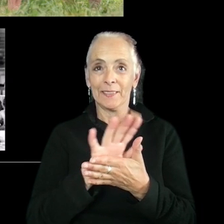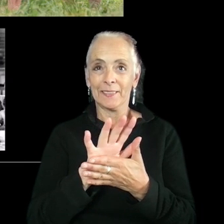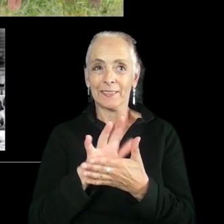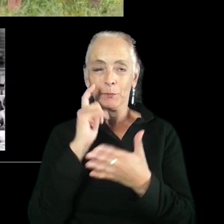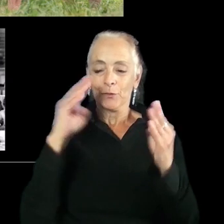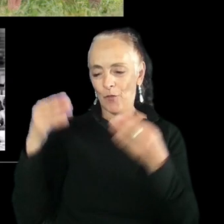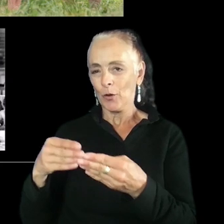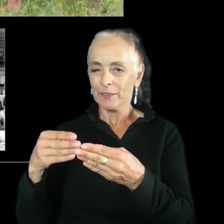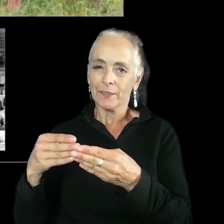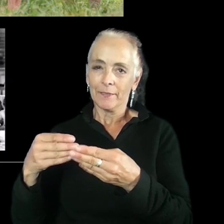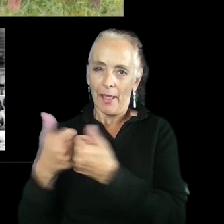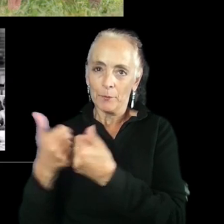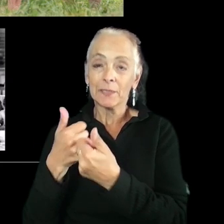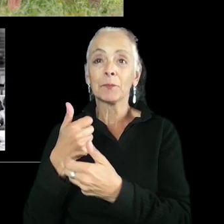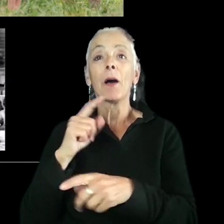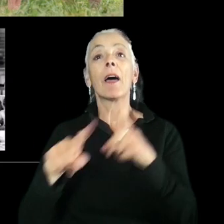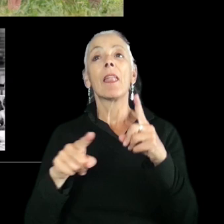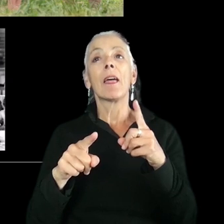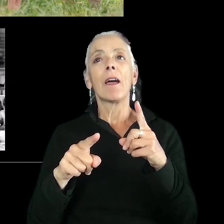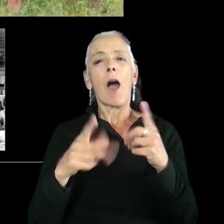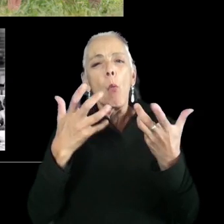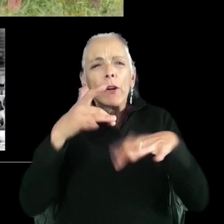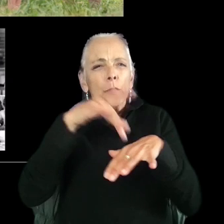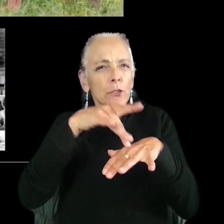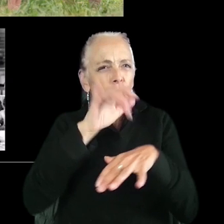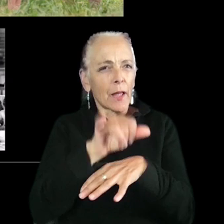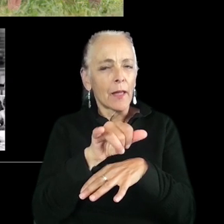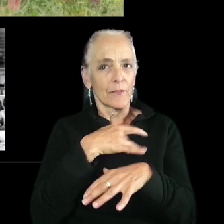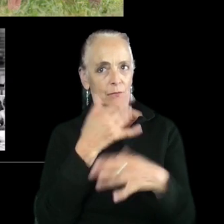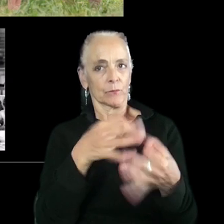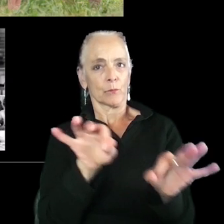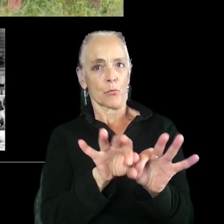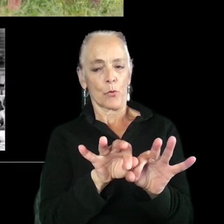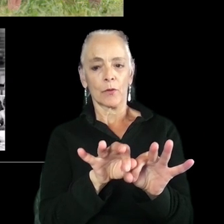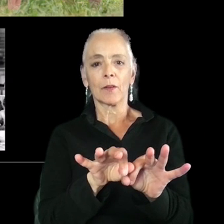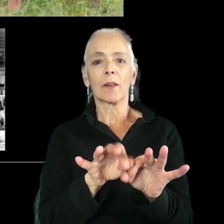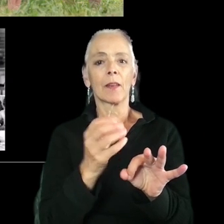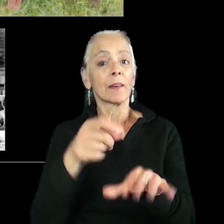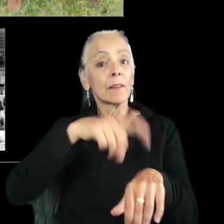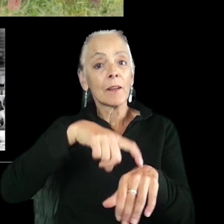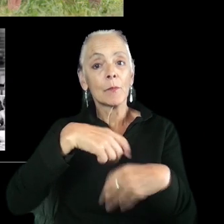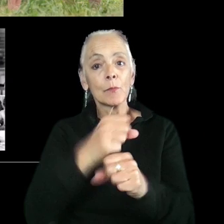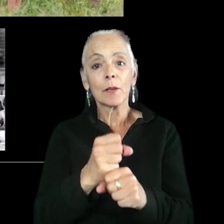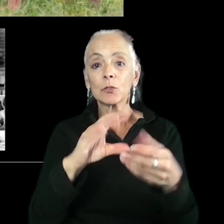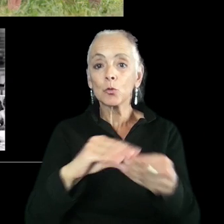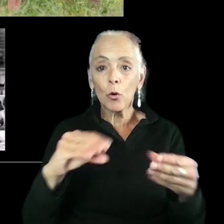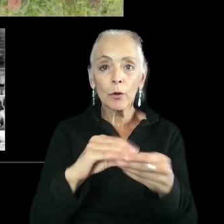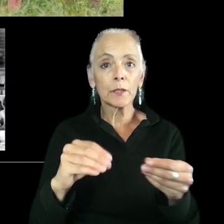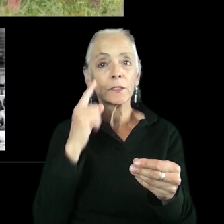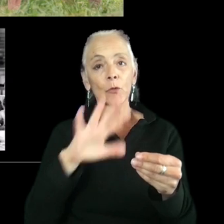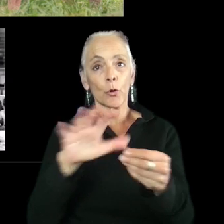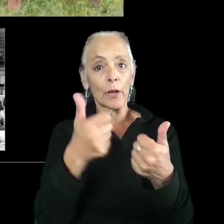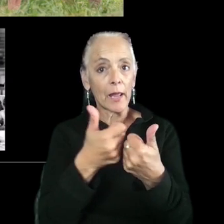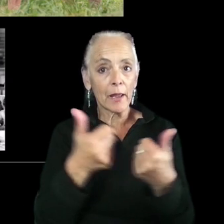video games. But I did want to touch upon it because I think that's very important and also relevant to whenever you're making these stories for your games